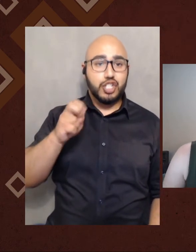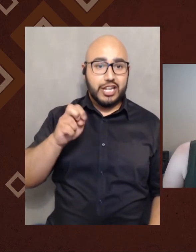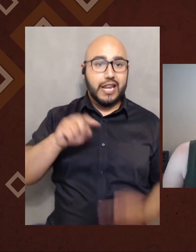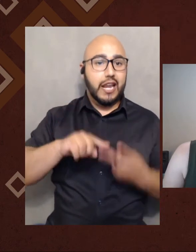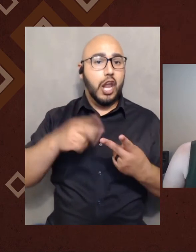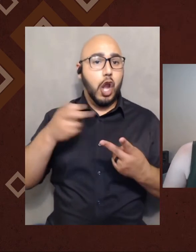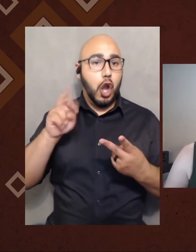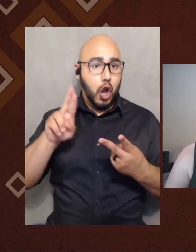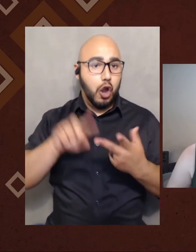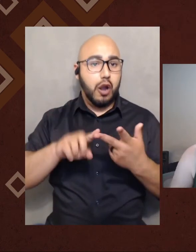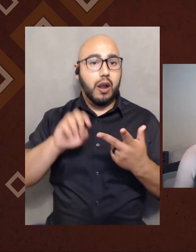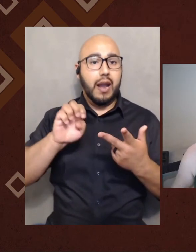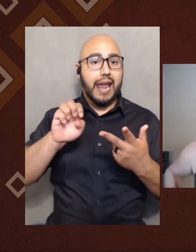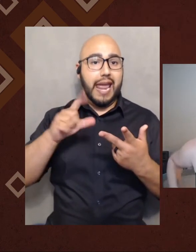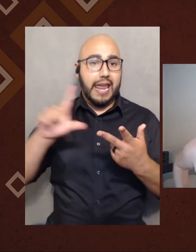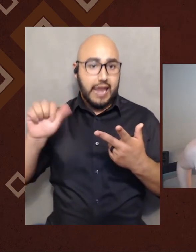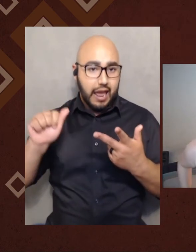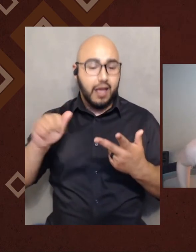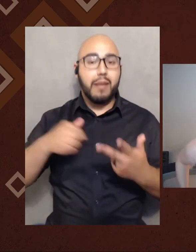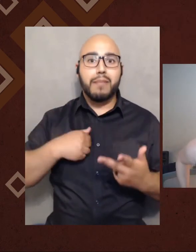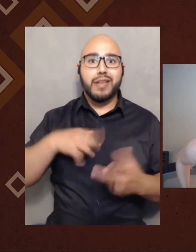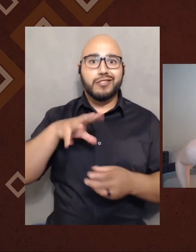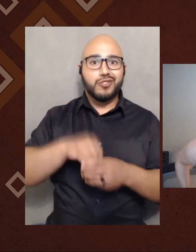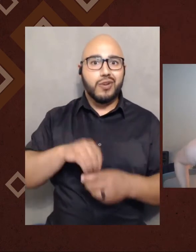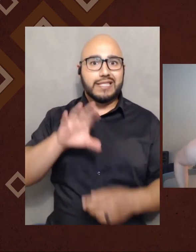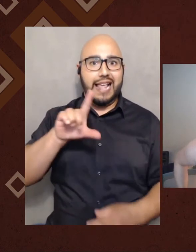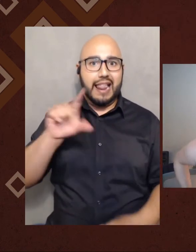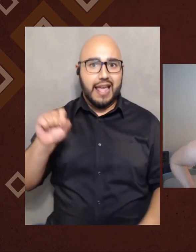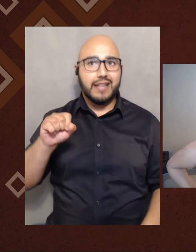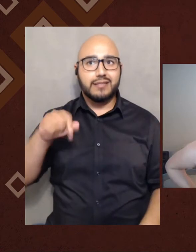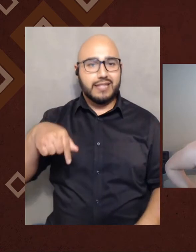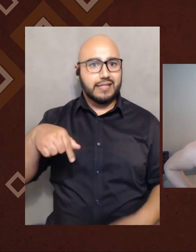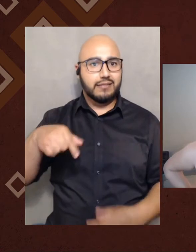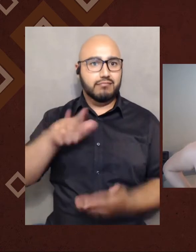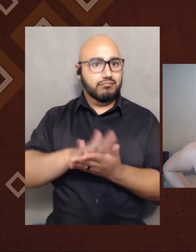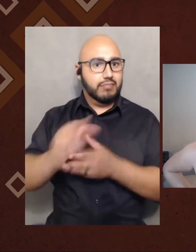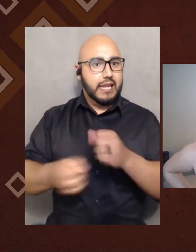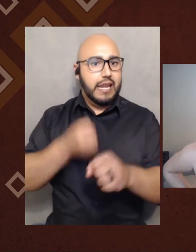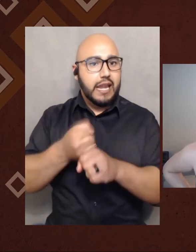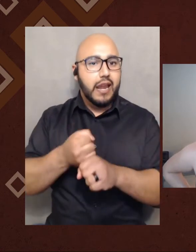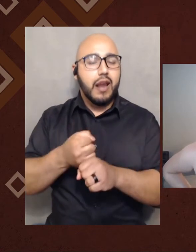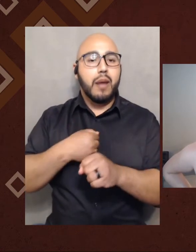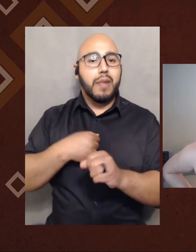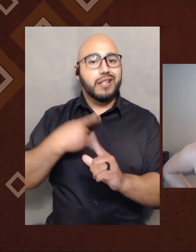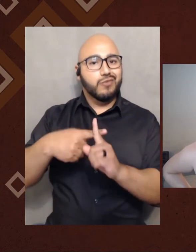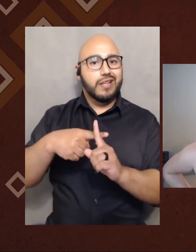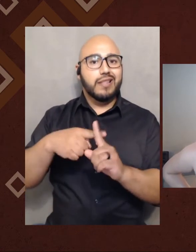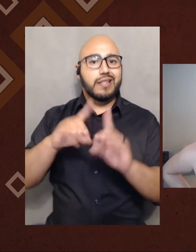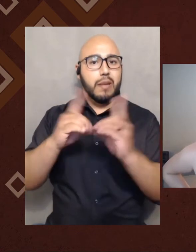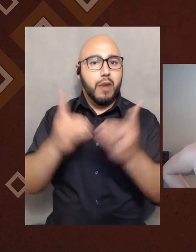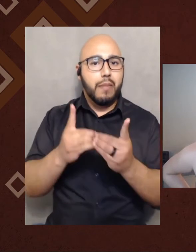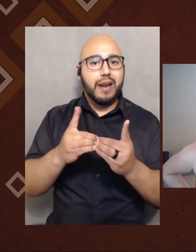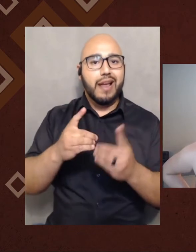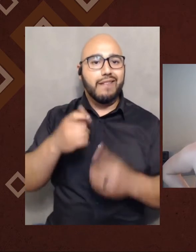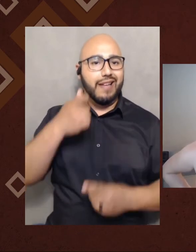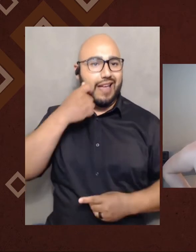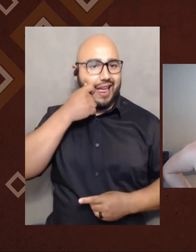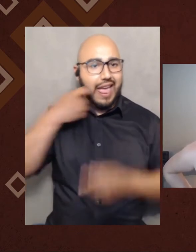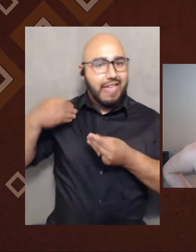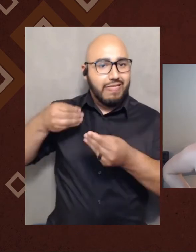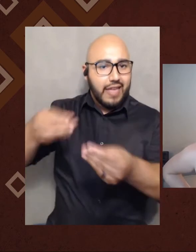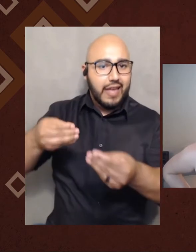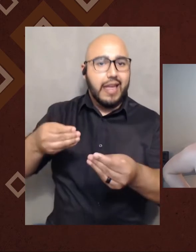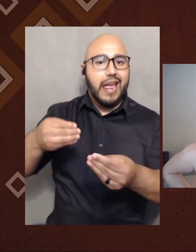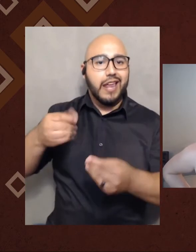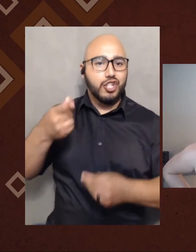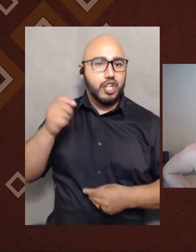CLS this year. This is my first academic year with the program in our Department of Ethnic and Gender Studies, which has been